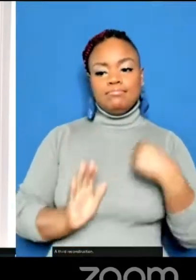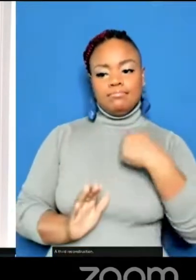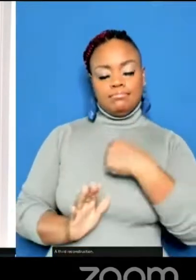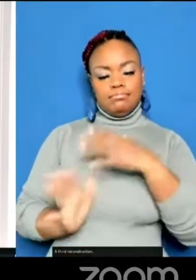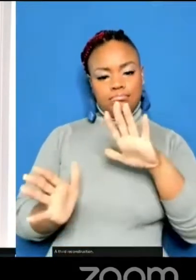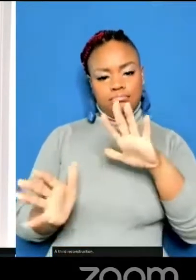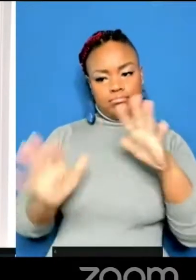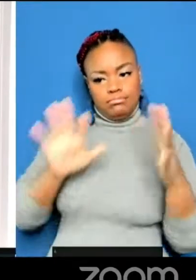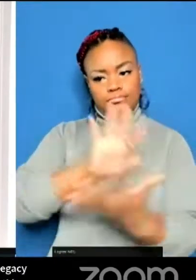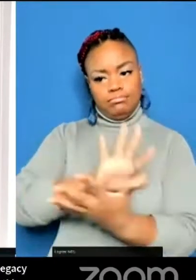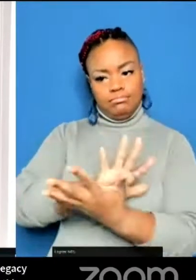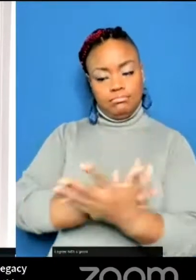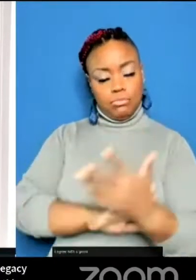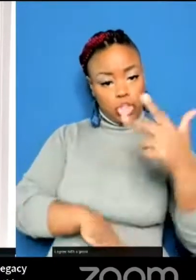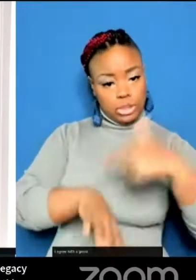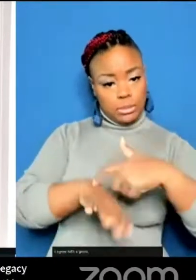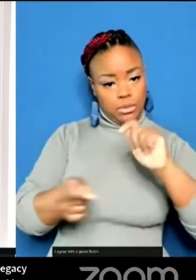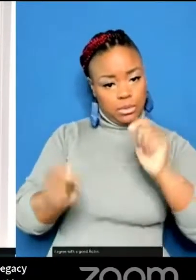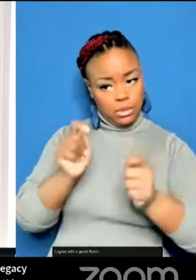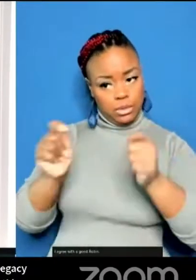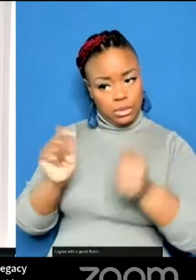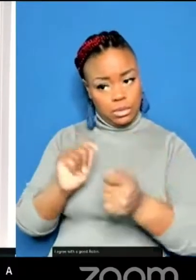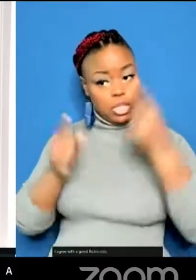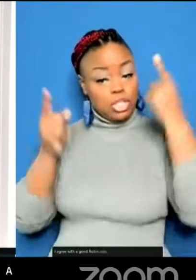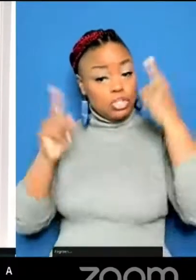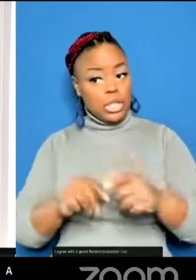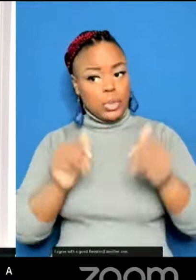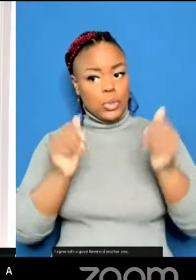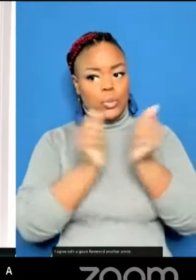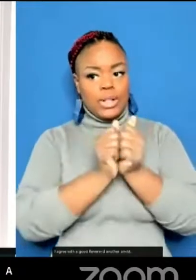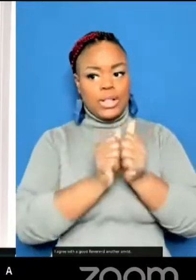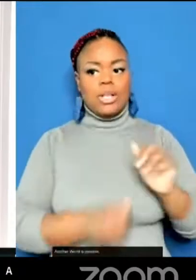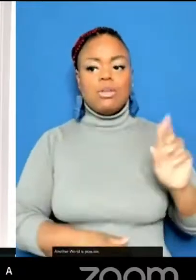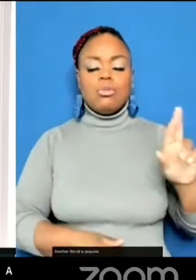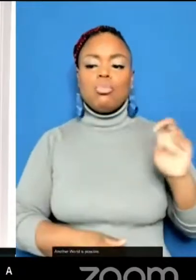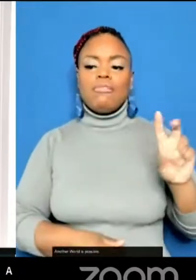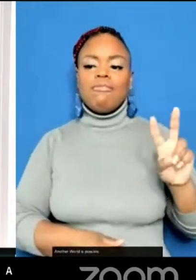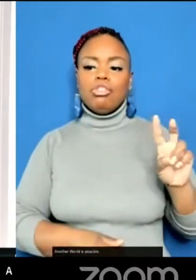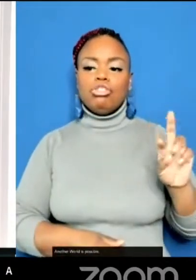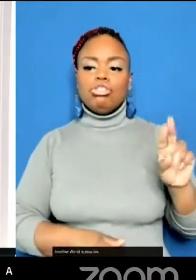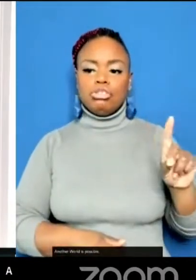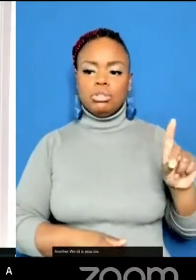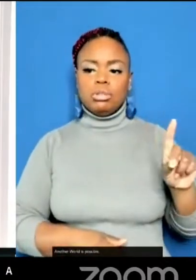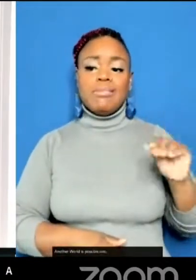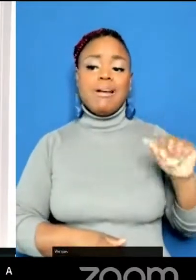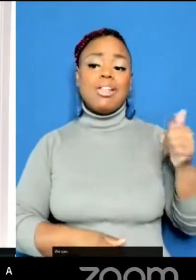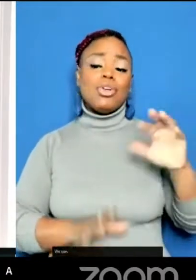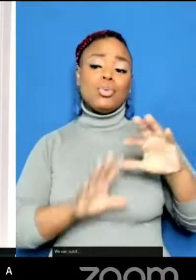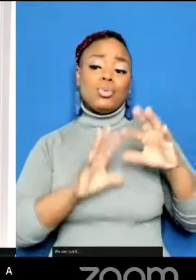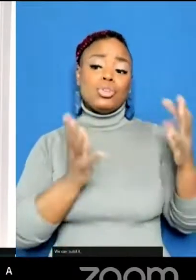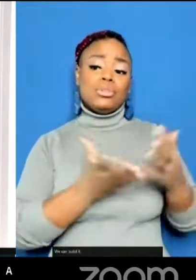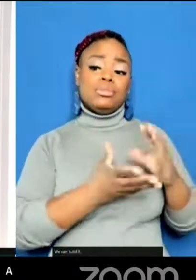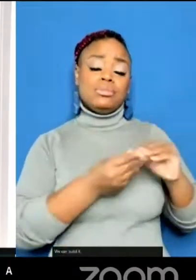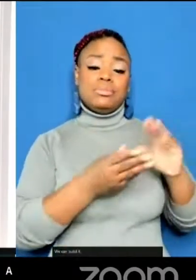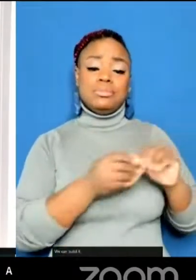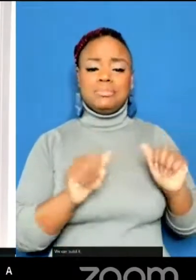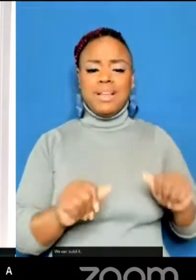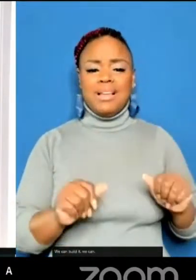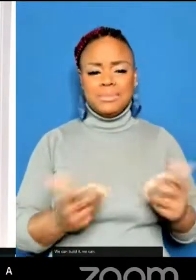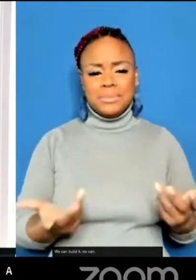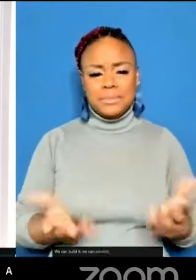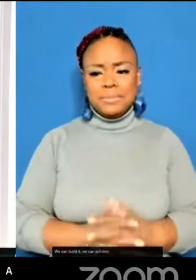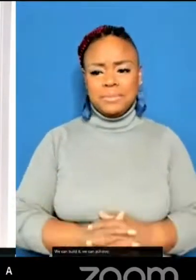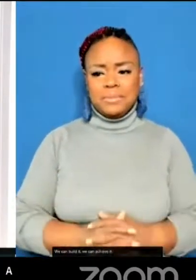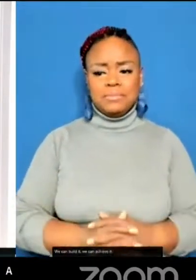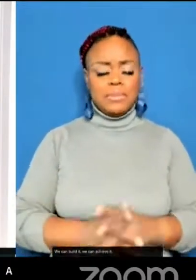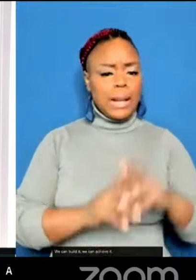I agree with the good reverend. Another world is possible. We can build it. We can achieve